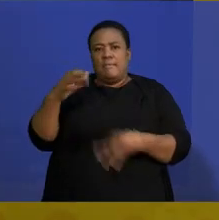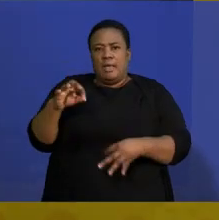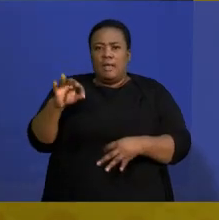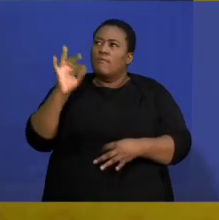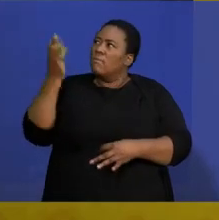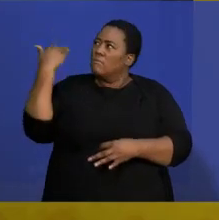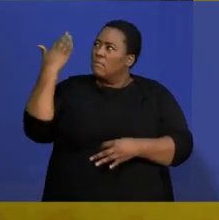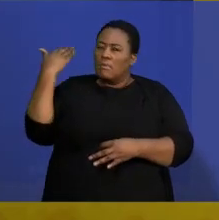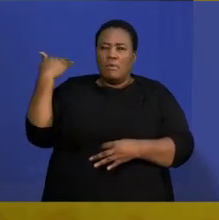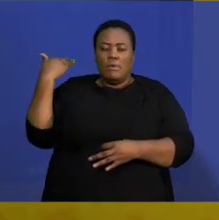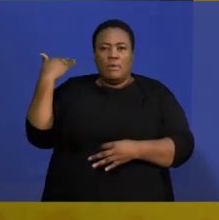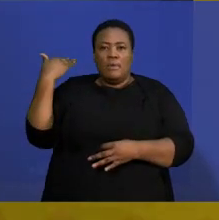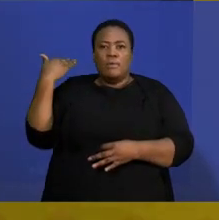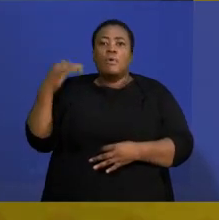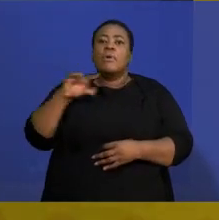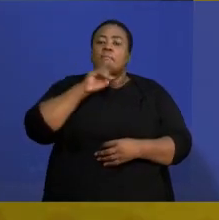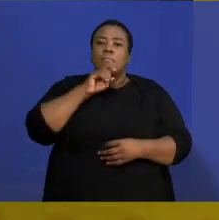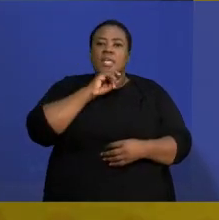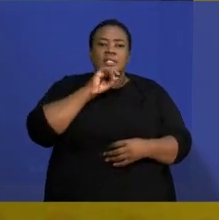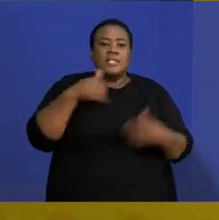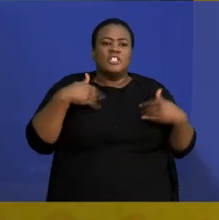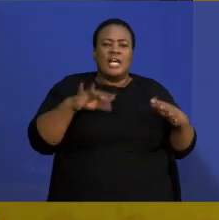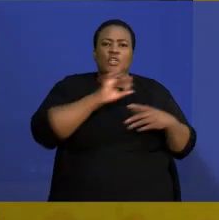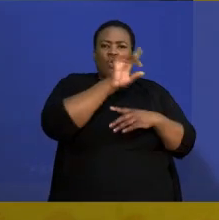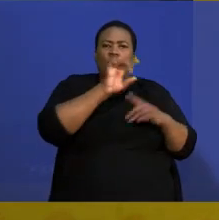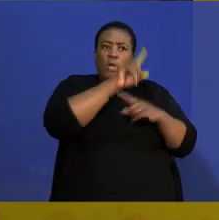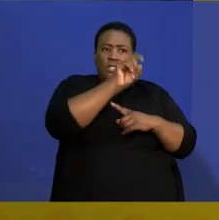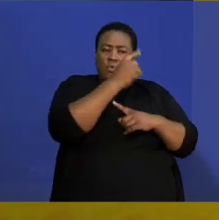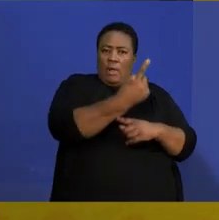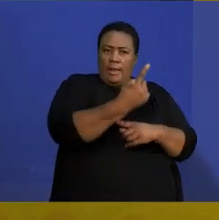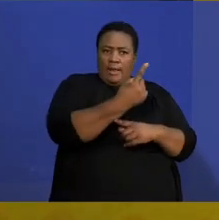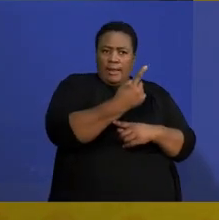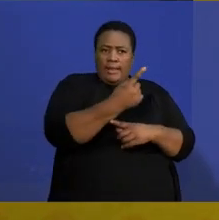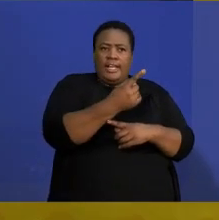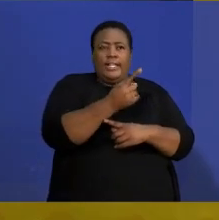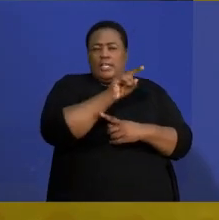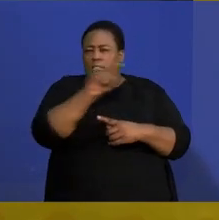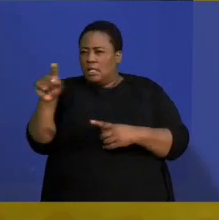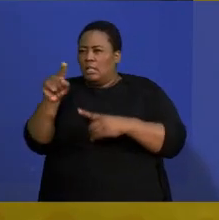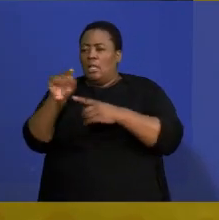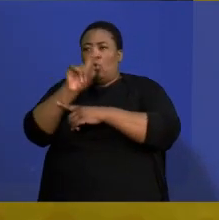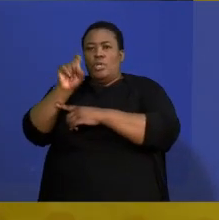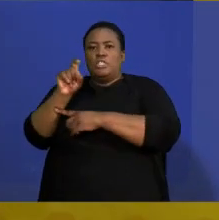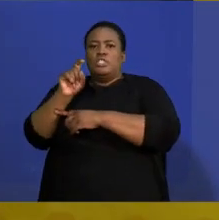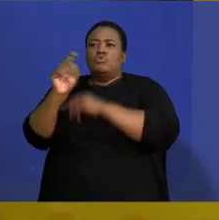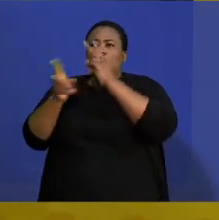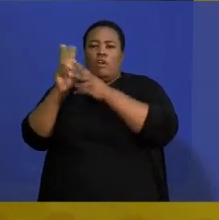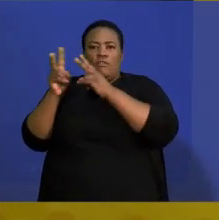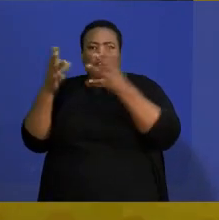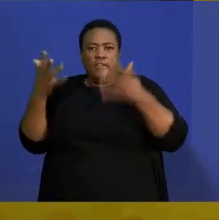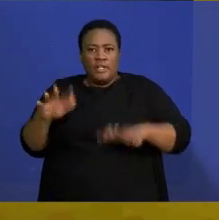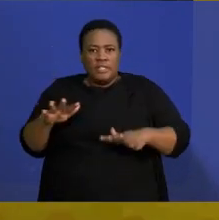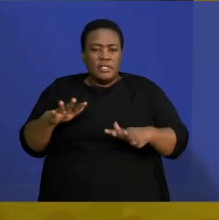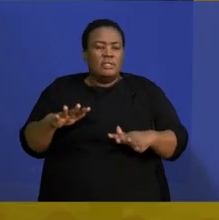up until question 12. No. You can just do question 1 and 2 of all the question papers. Understand it.